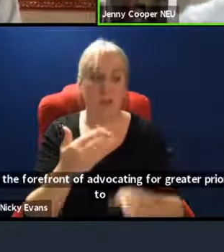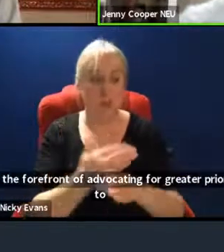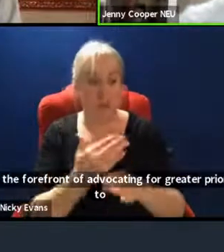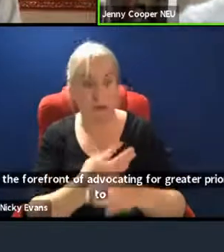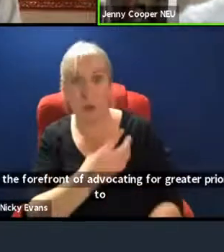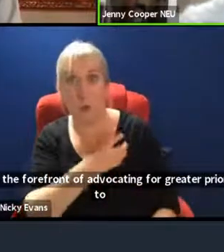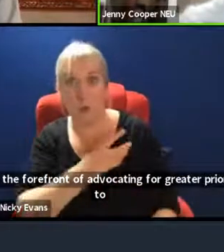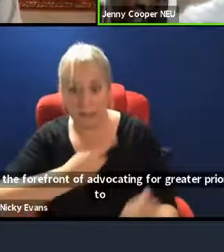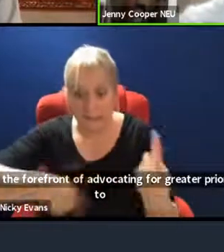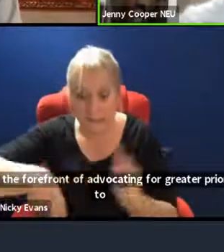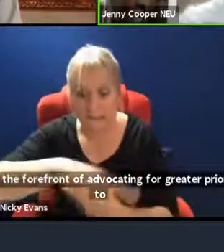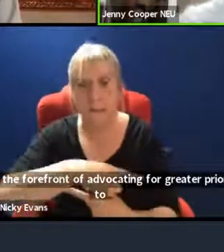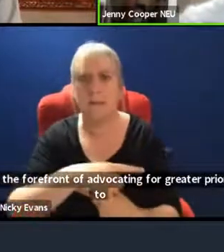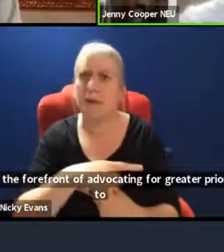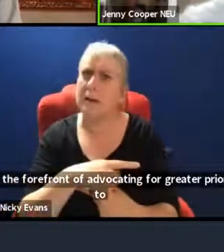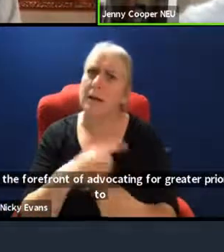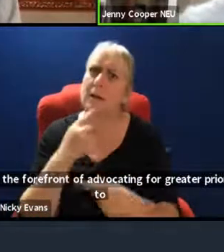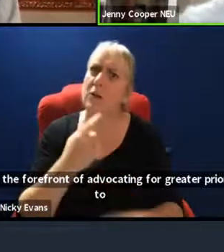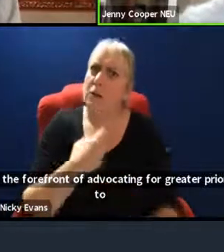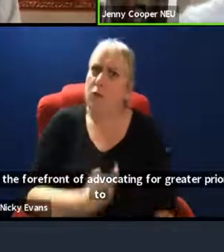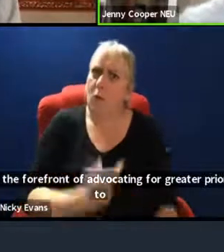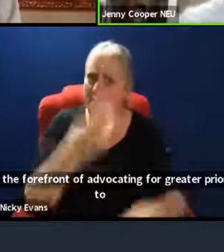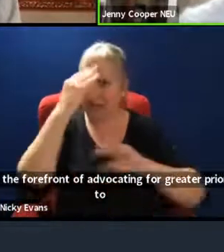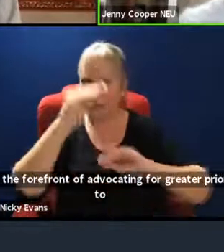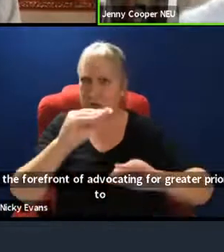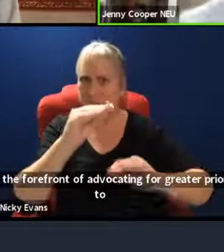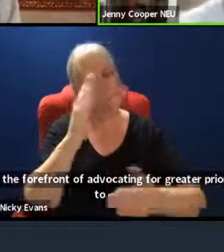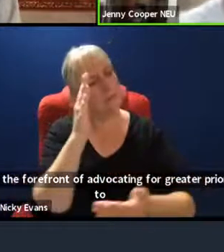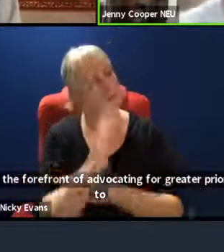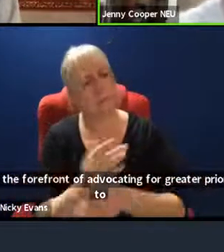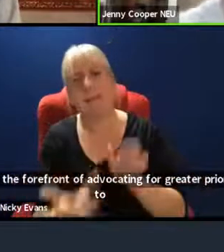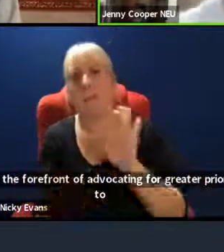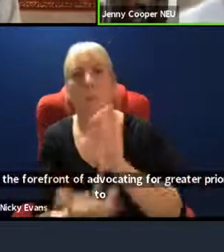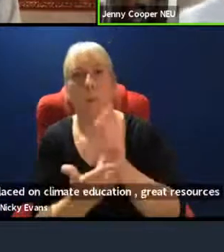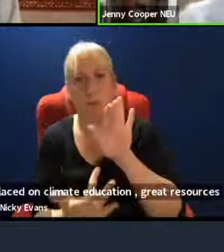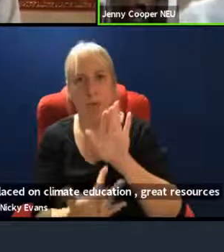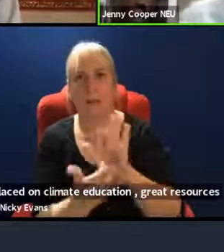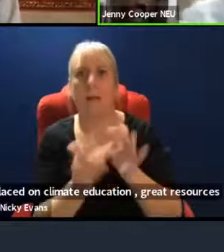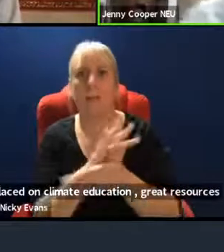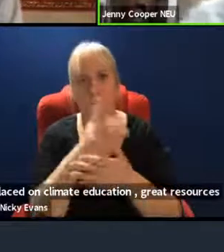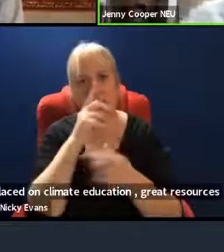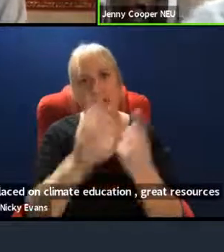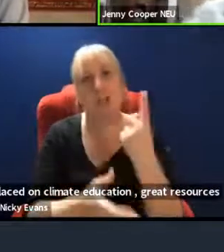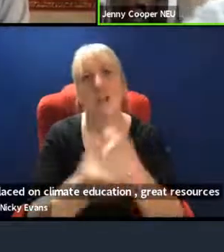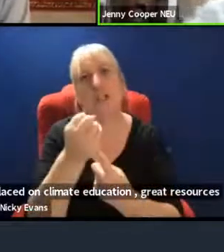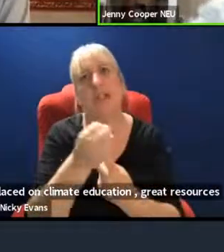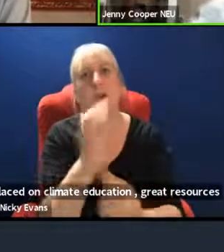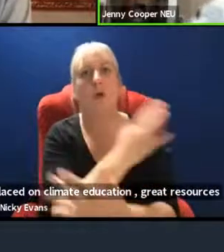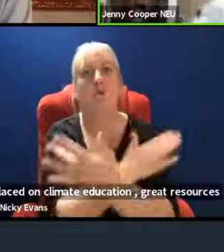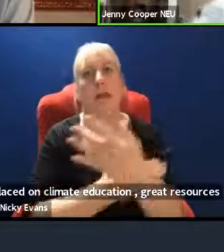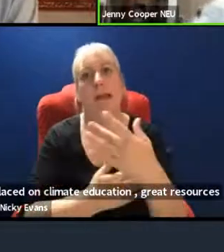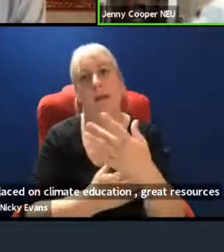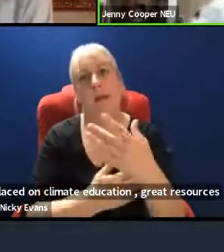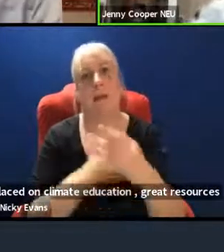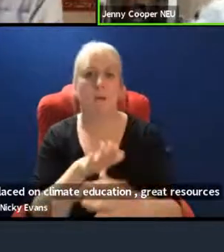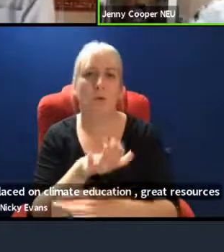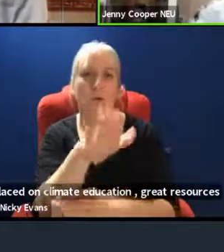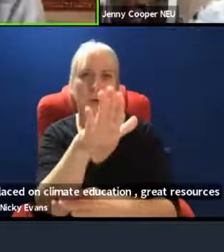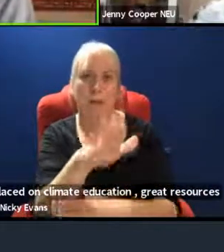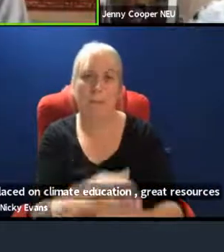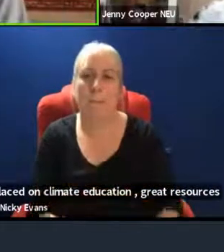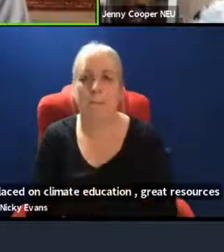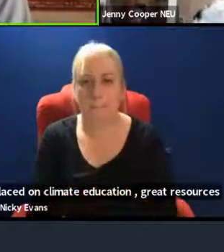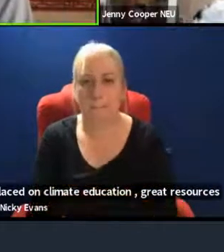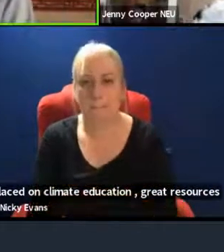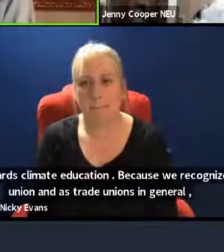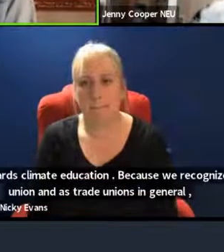in general, the pivotal role that education plays in building towards a greener future. So over to you, Kevin. Thank